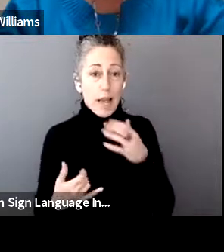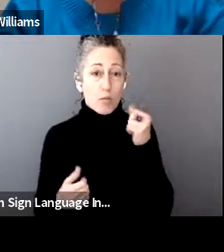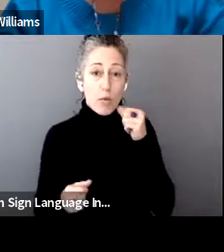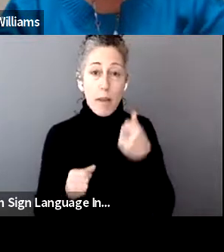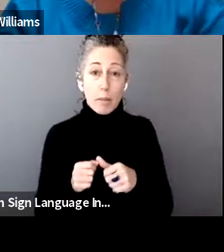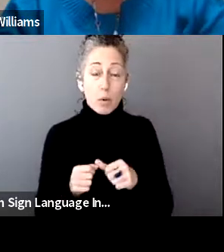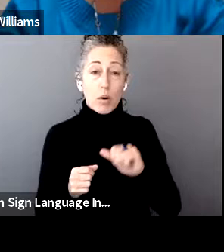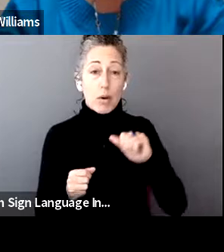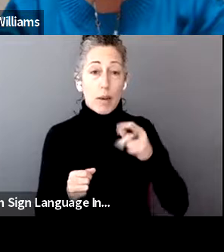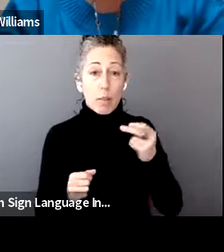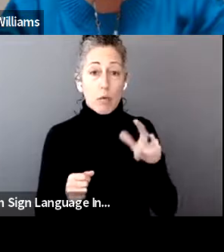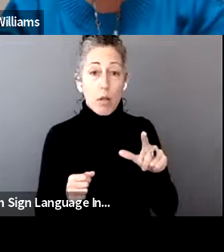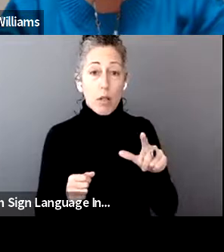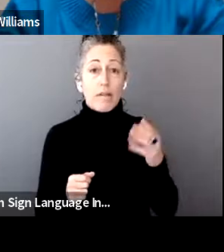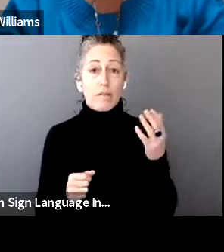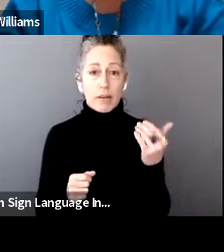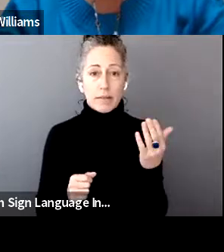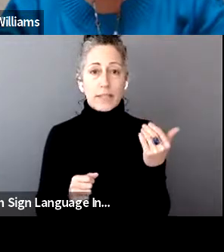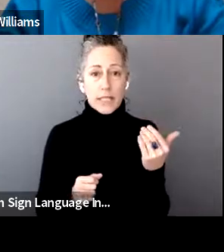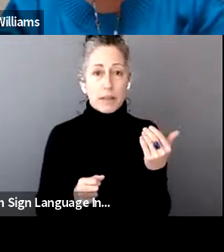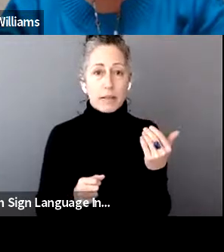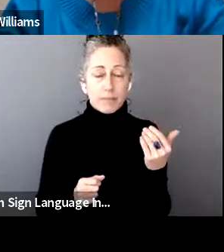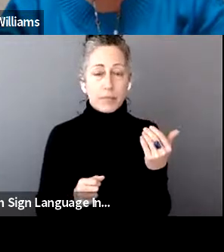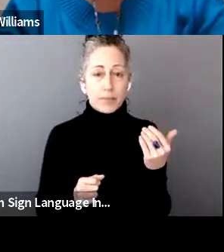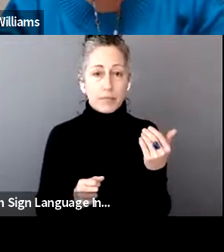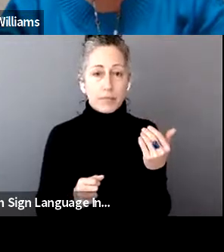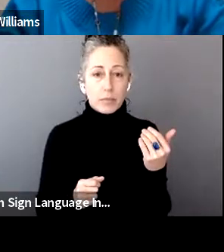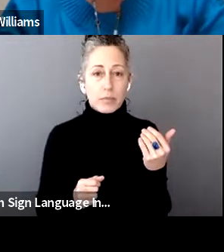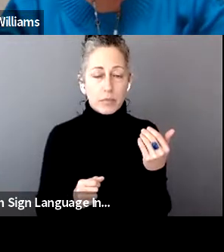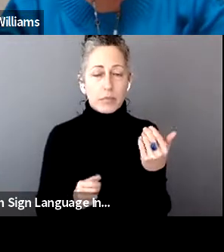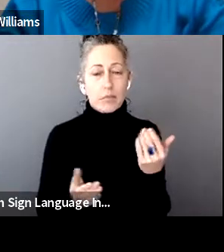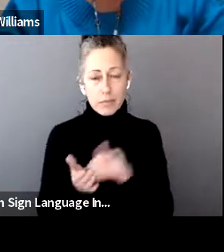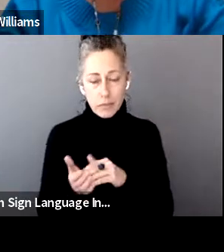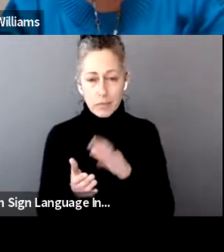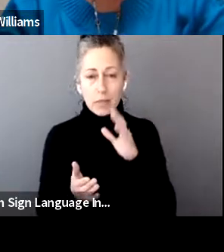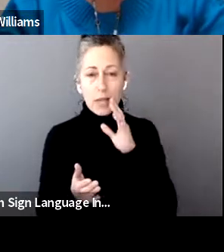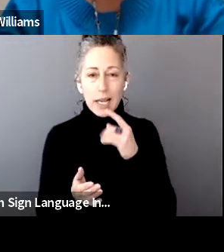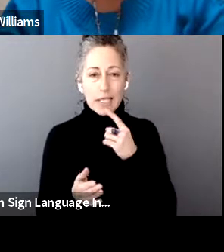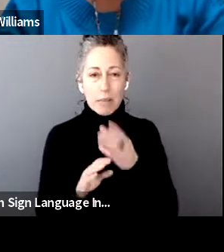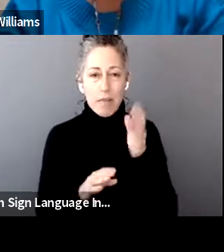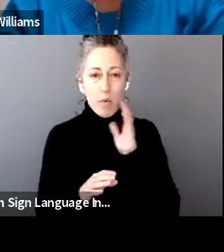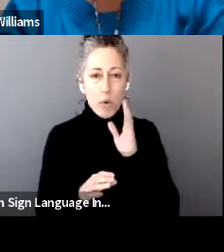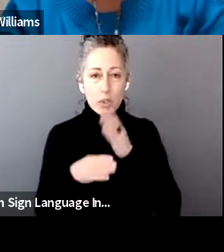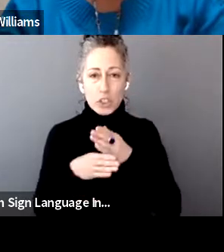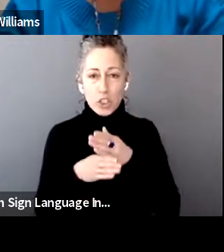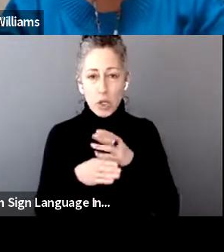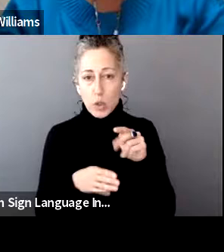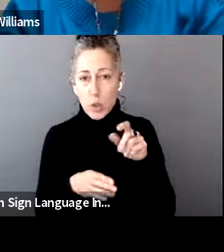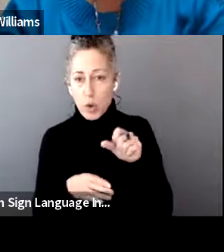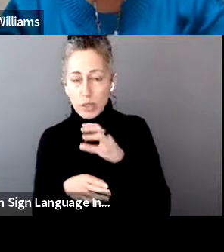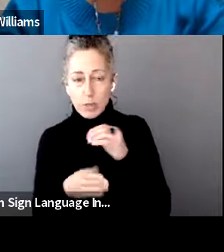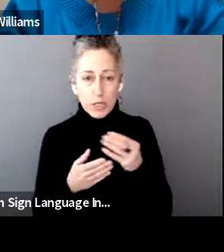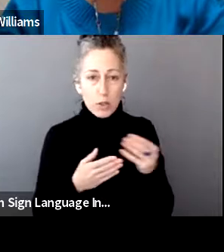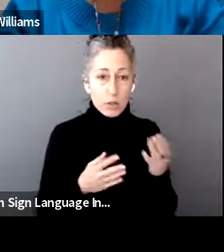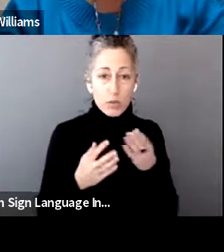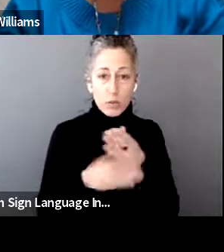15th, remember April 15th. Now we'll, again, as I mentioned before, we'll be sharing notes and materials with all of you